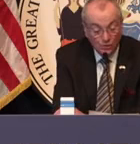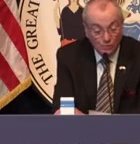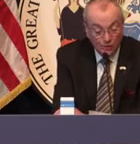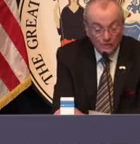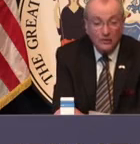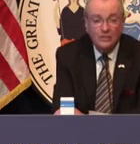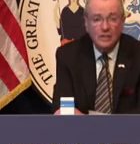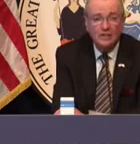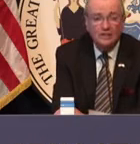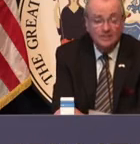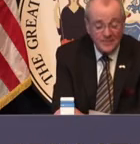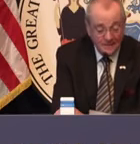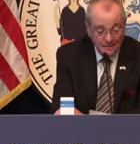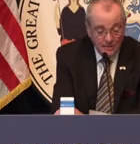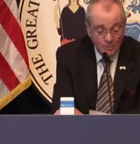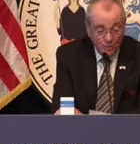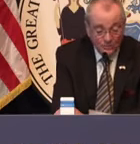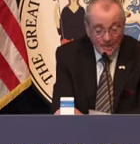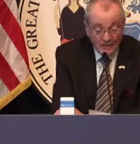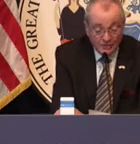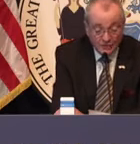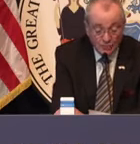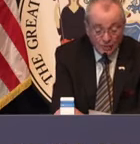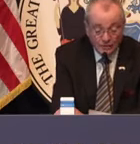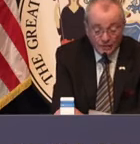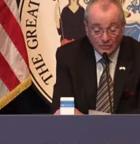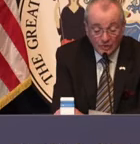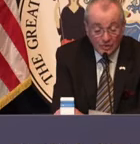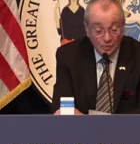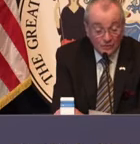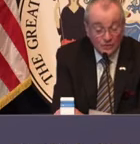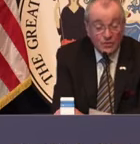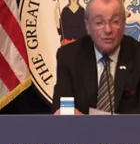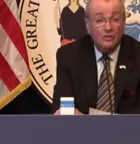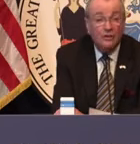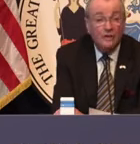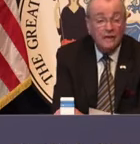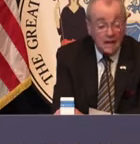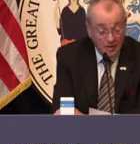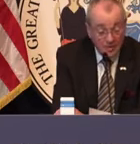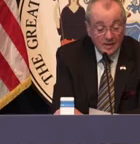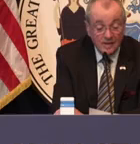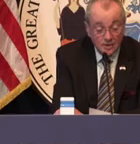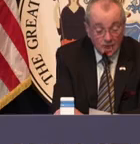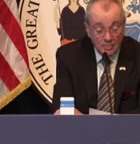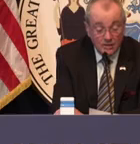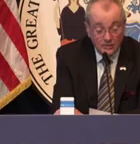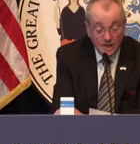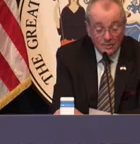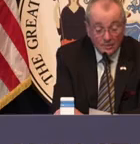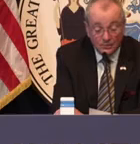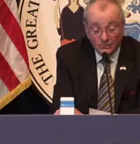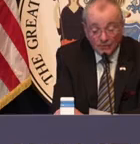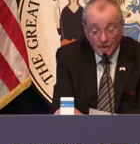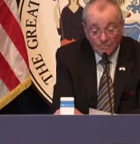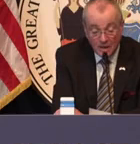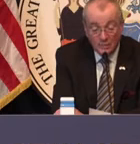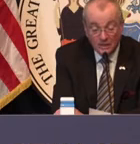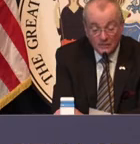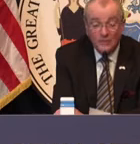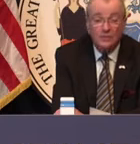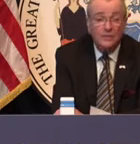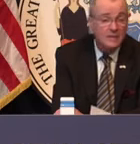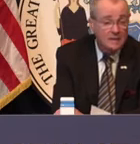School Board Association. And the Morris County School Board Association was the Dover Area Chamber of Commerce's